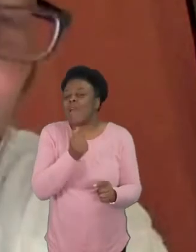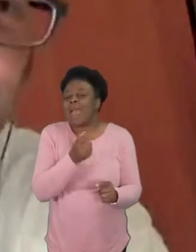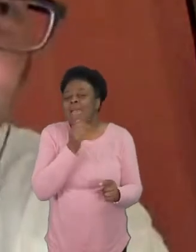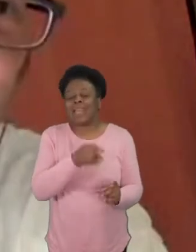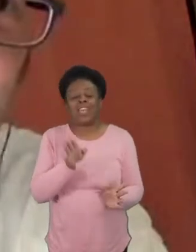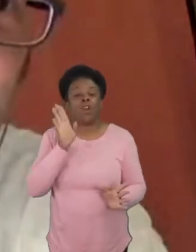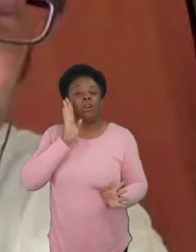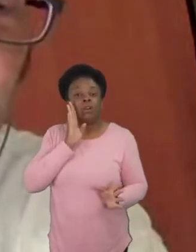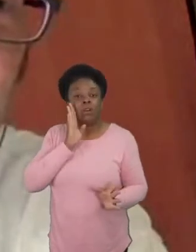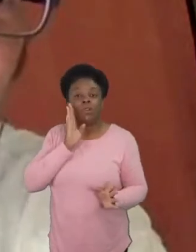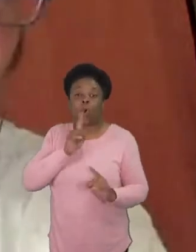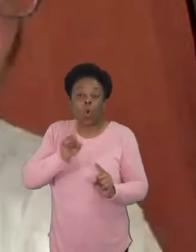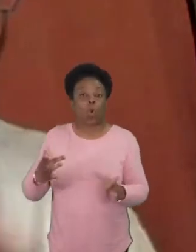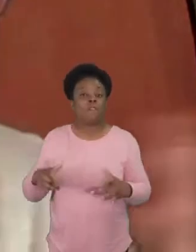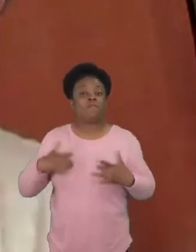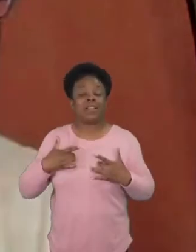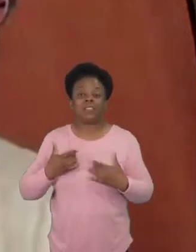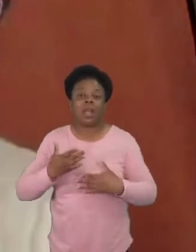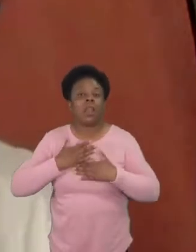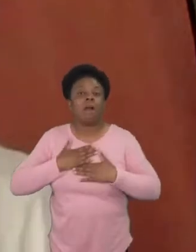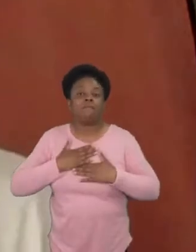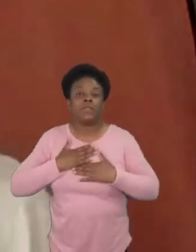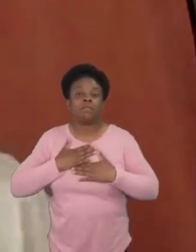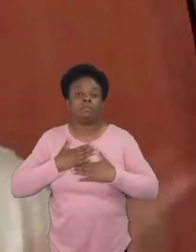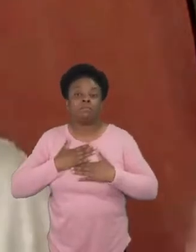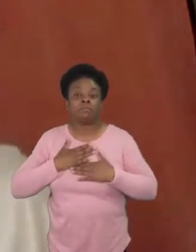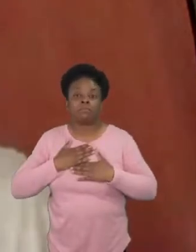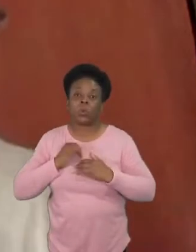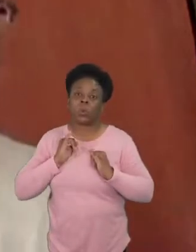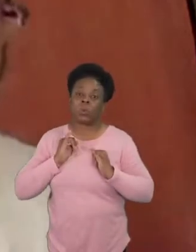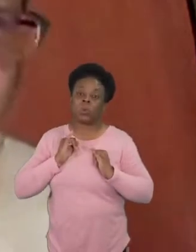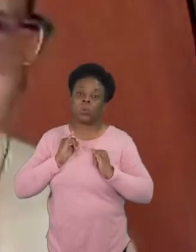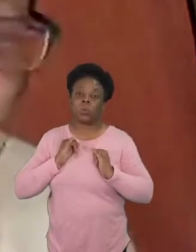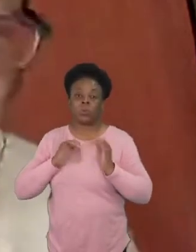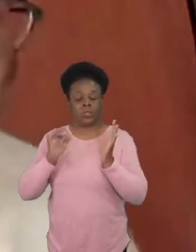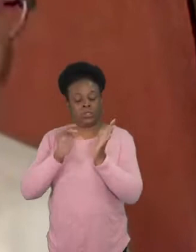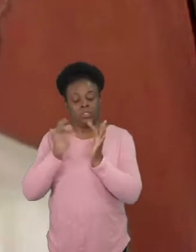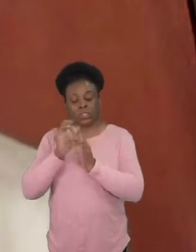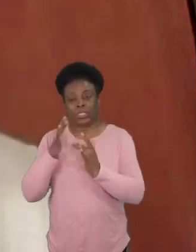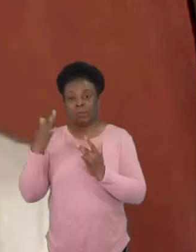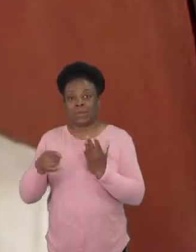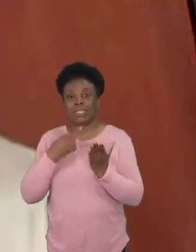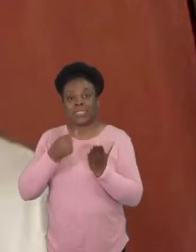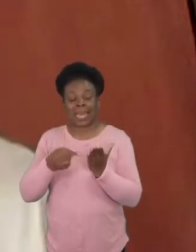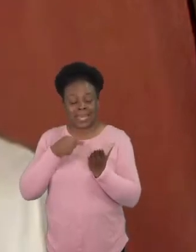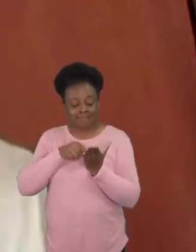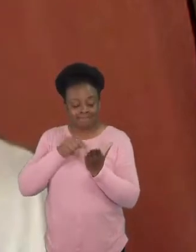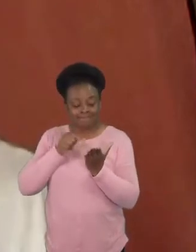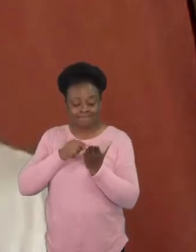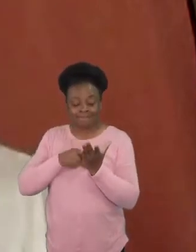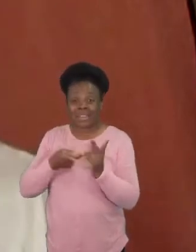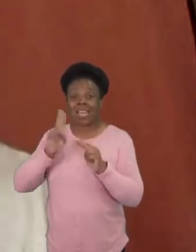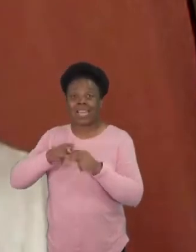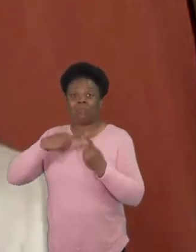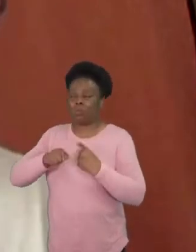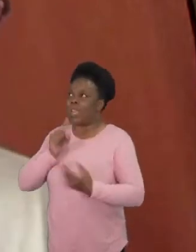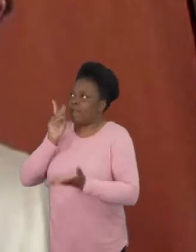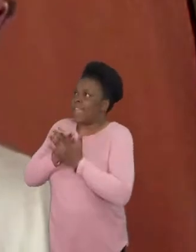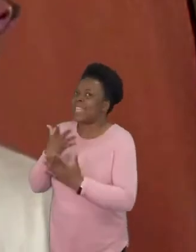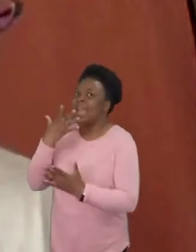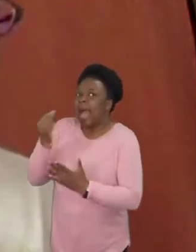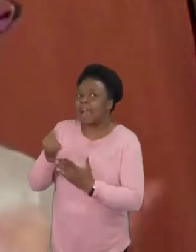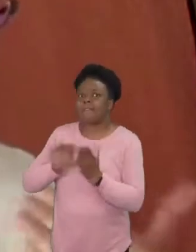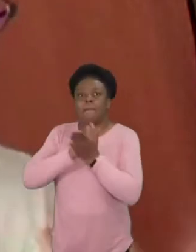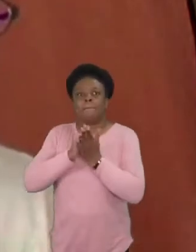we are christians by it's what scripture says you know we can have faith to move mountains but if we don't have love it's empty and so in the end